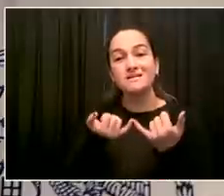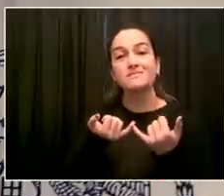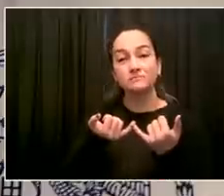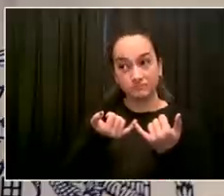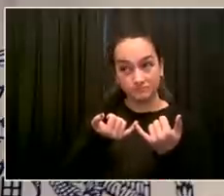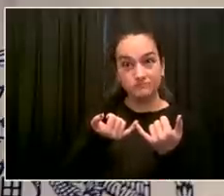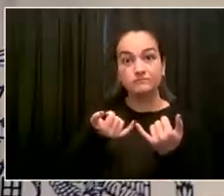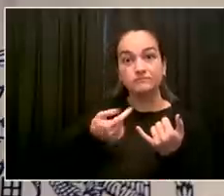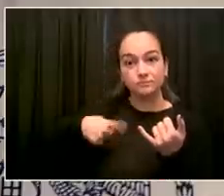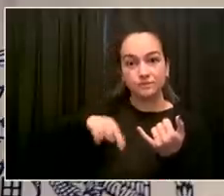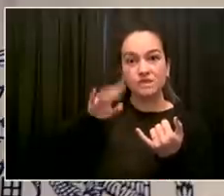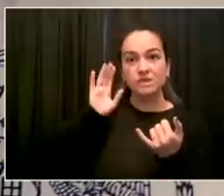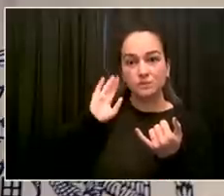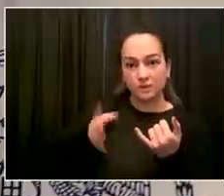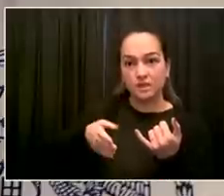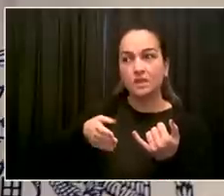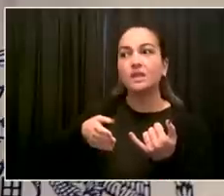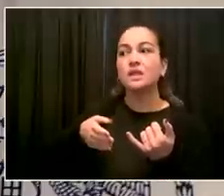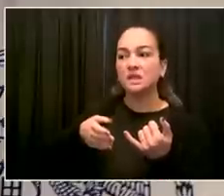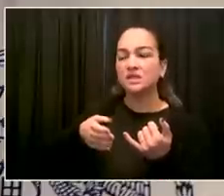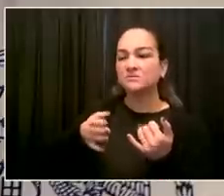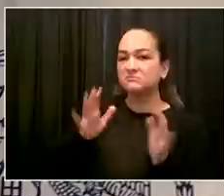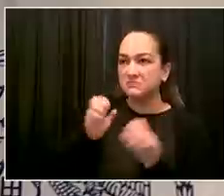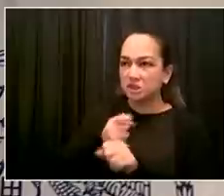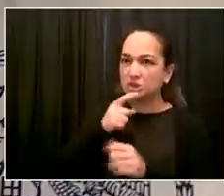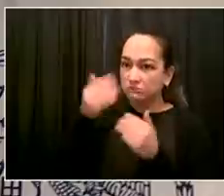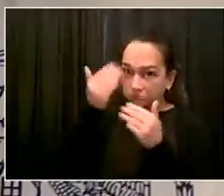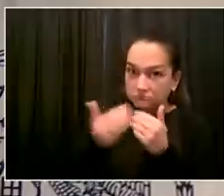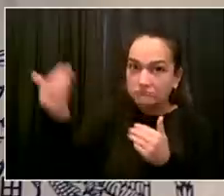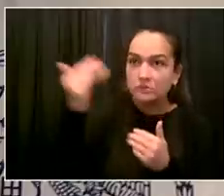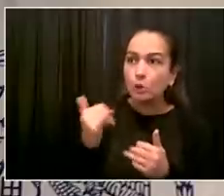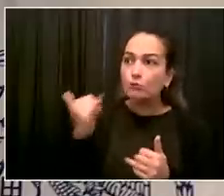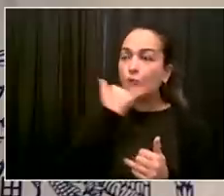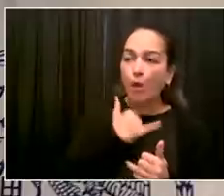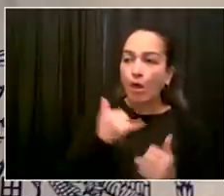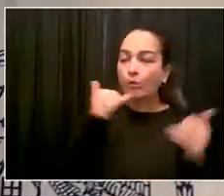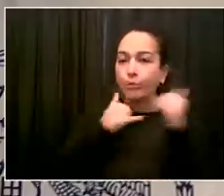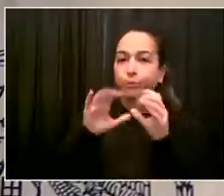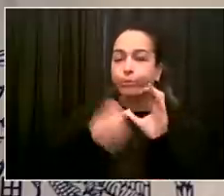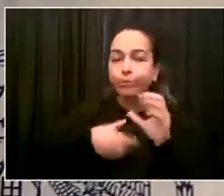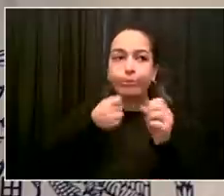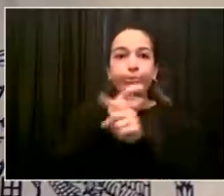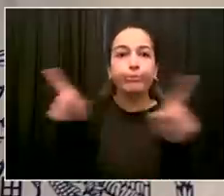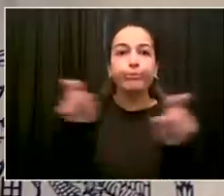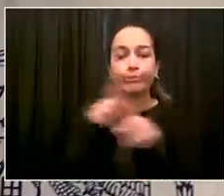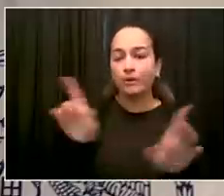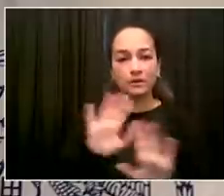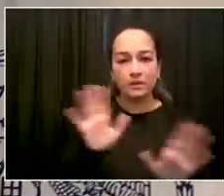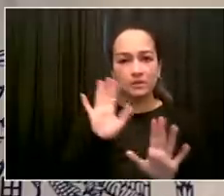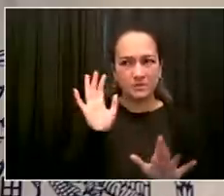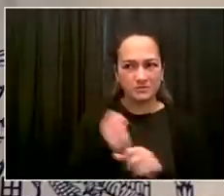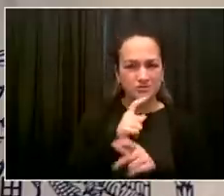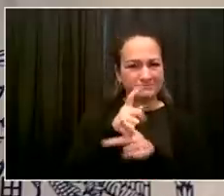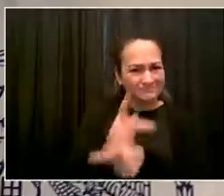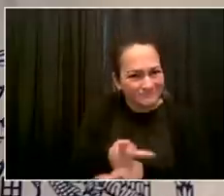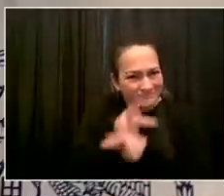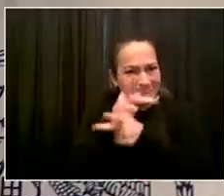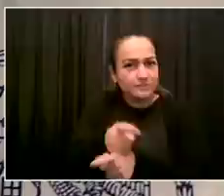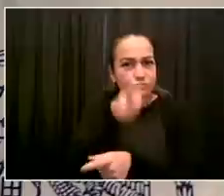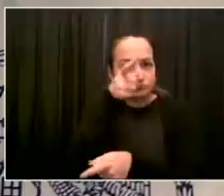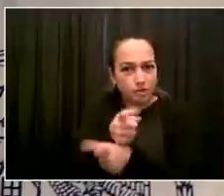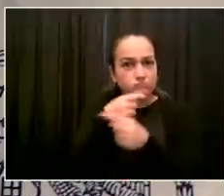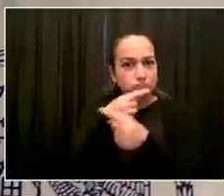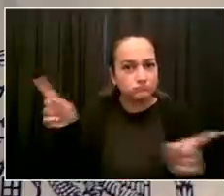But to the readiness point, let's go over the numbers again. Right now, 87% of all